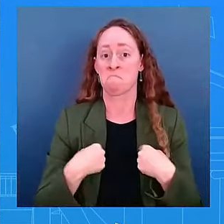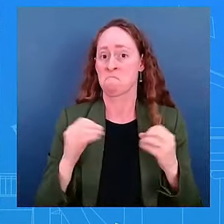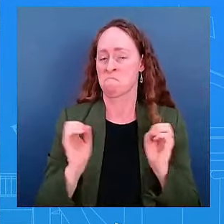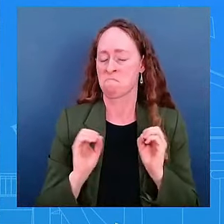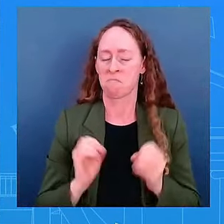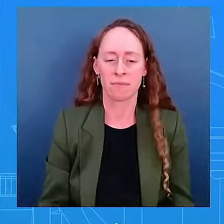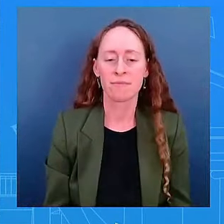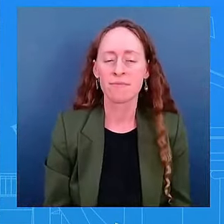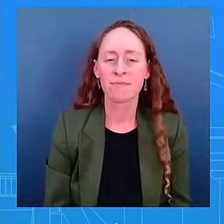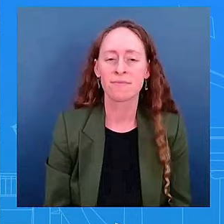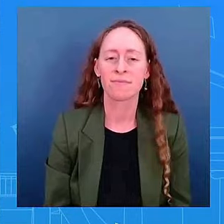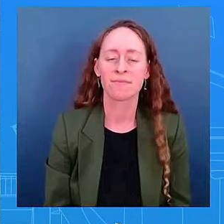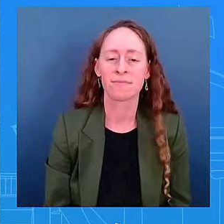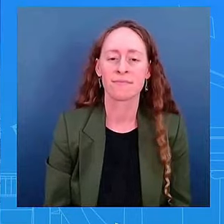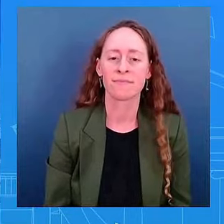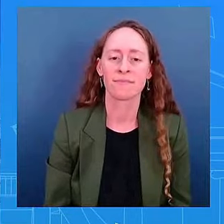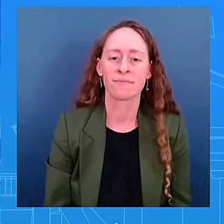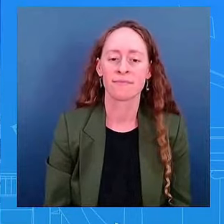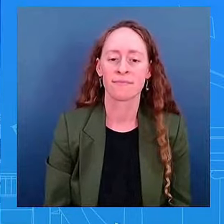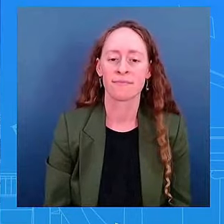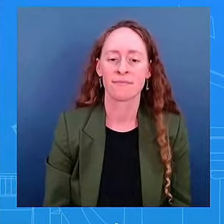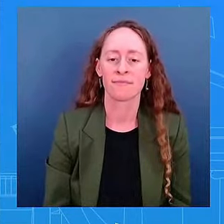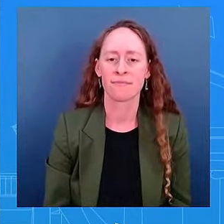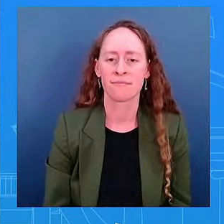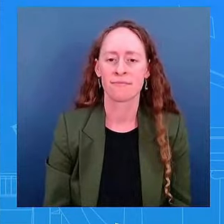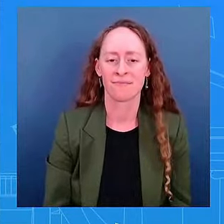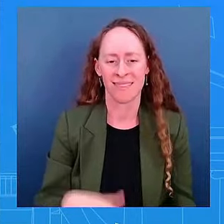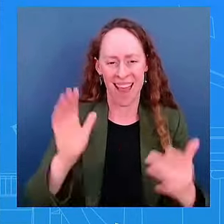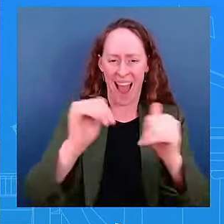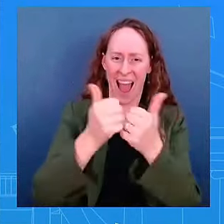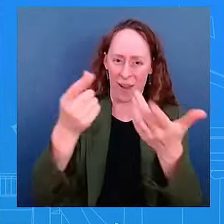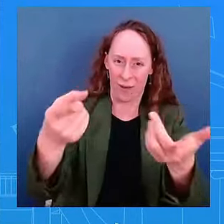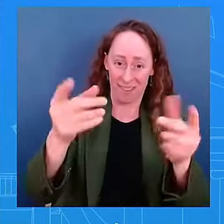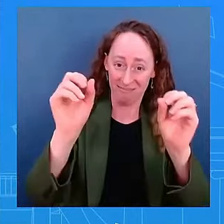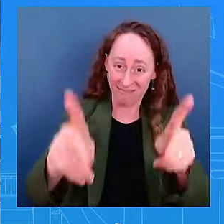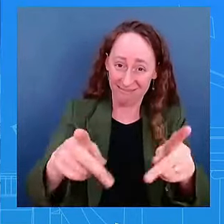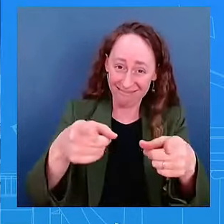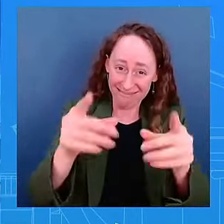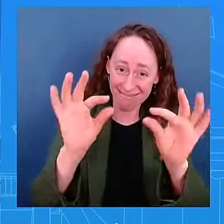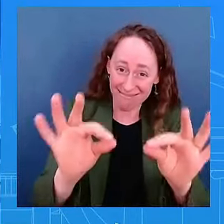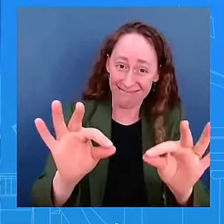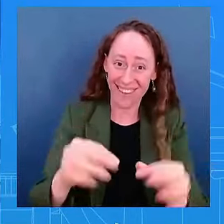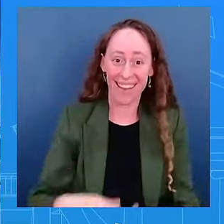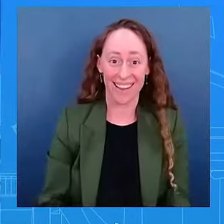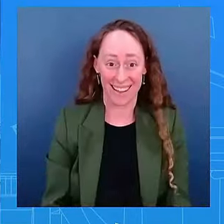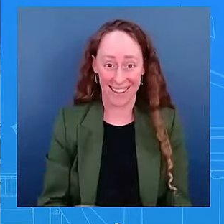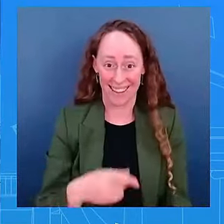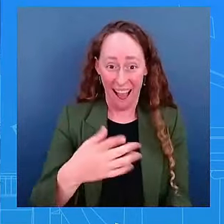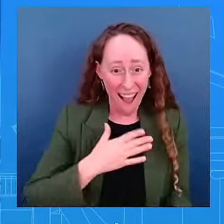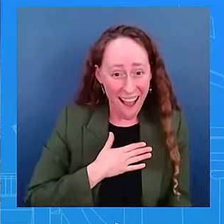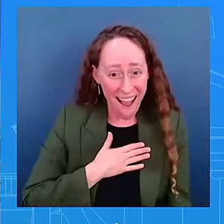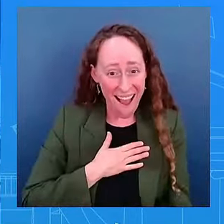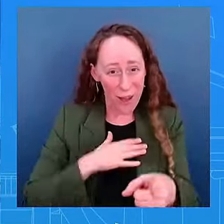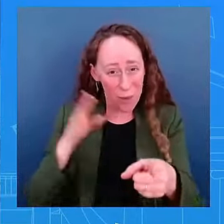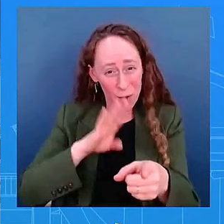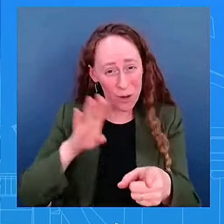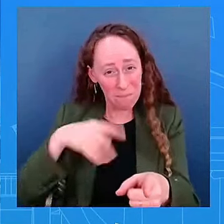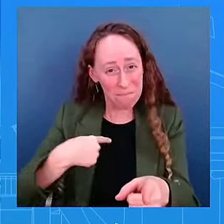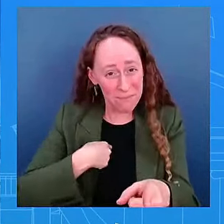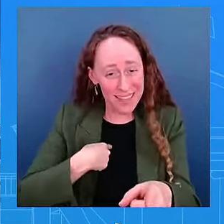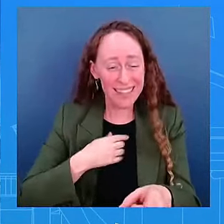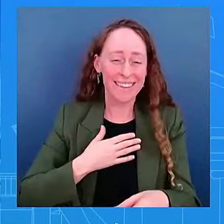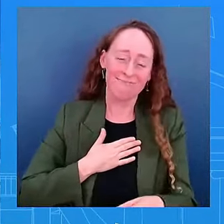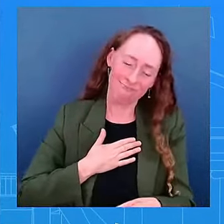How are you doing with all of this? You care about how I feel? Are you going to stick around for a potential President Harris